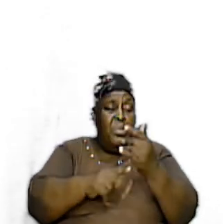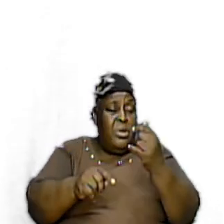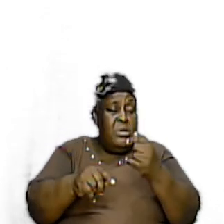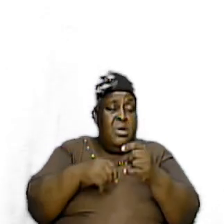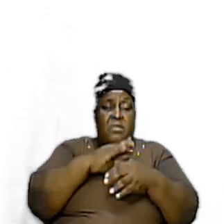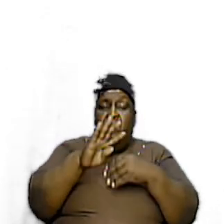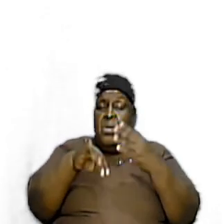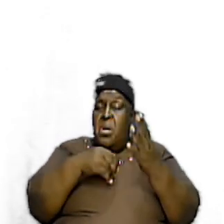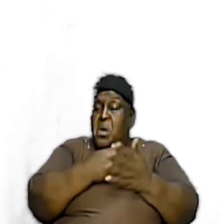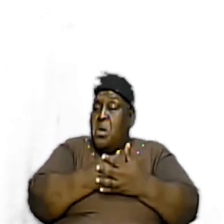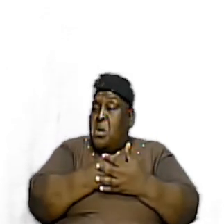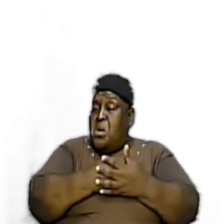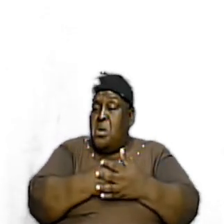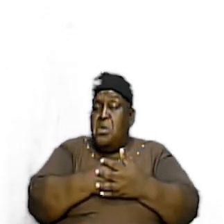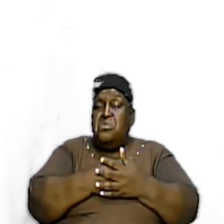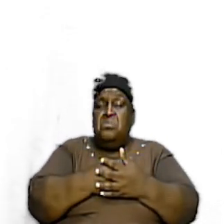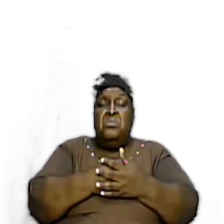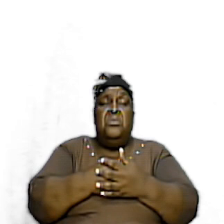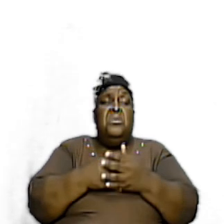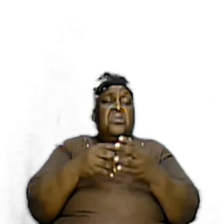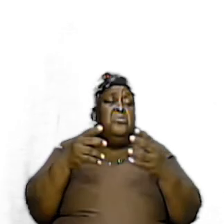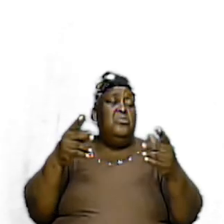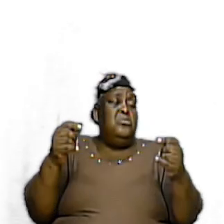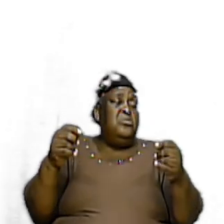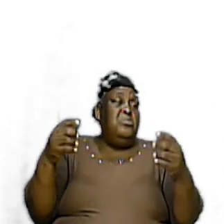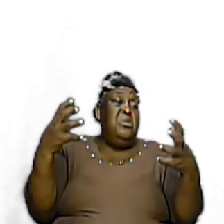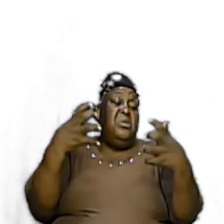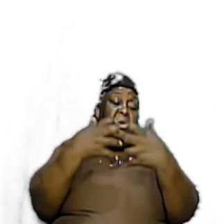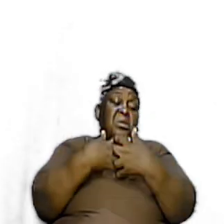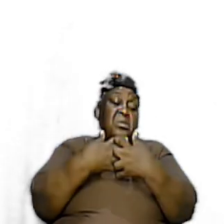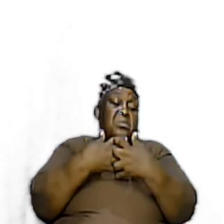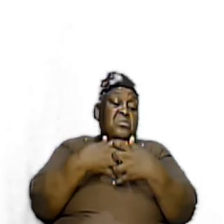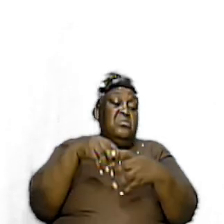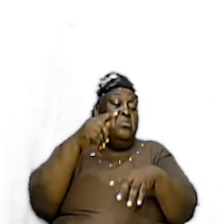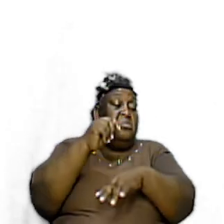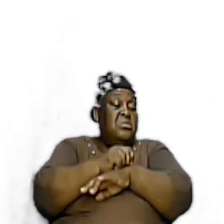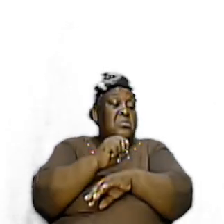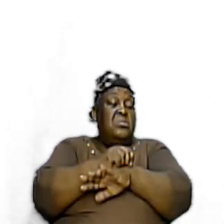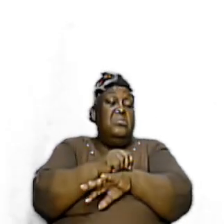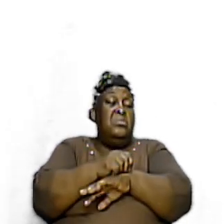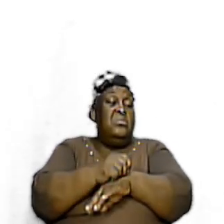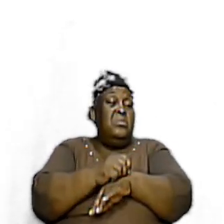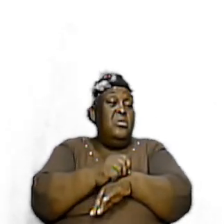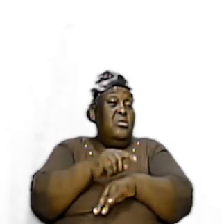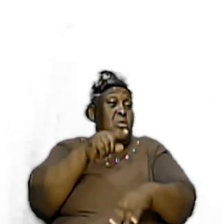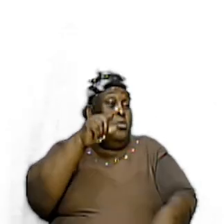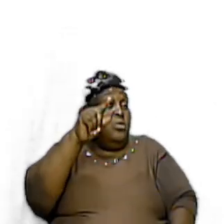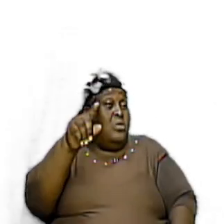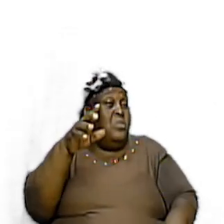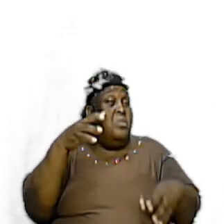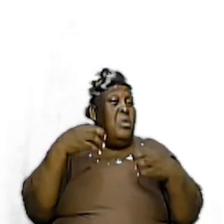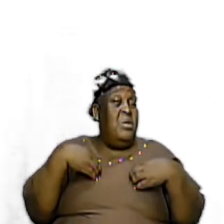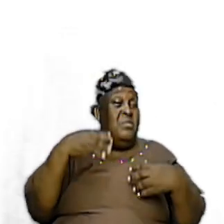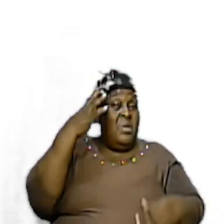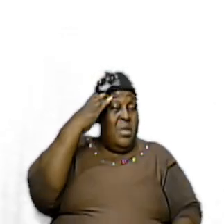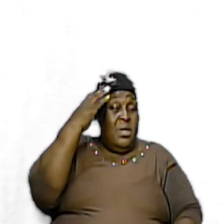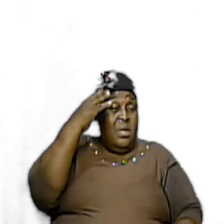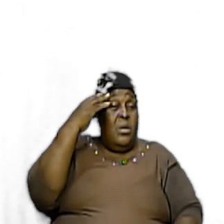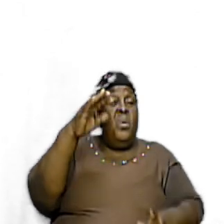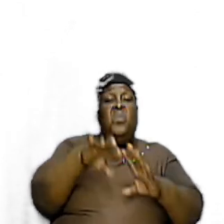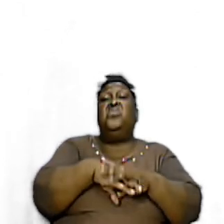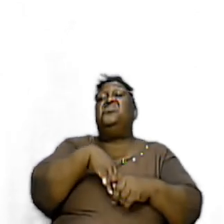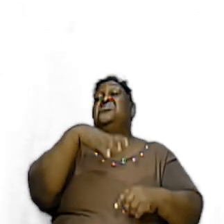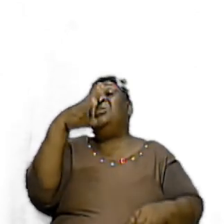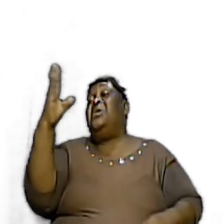all That was To be done To be connected To the tabernacle Otherwise You would have been Considered an outsider